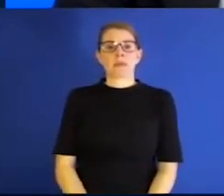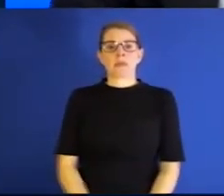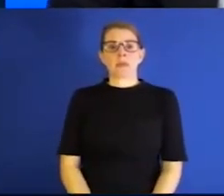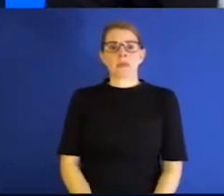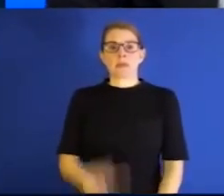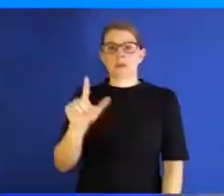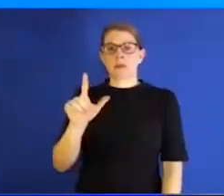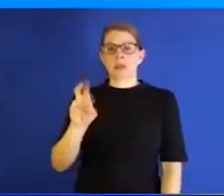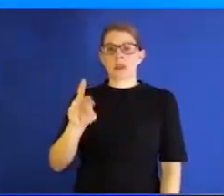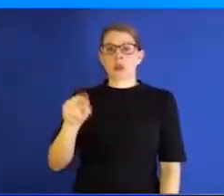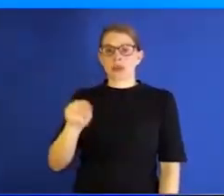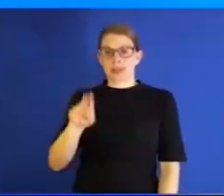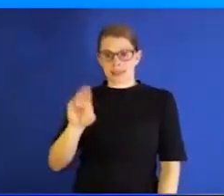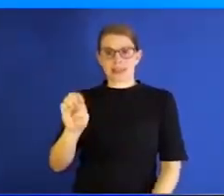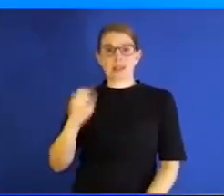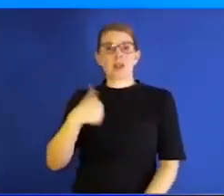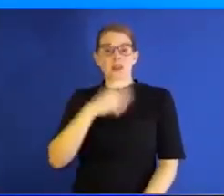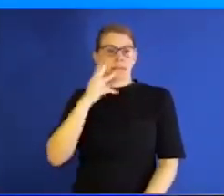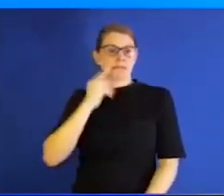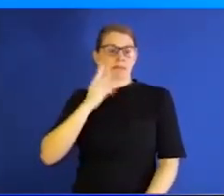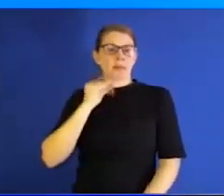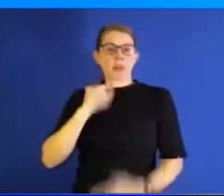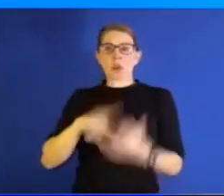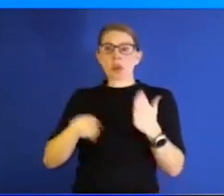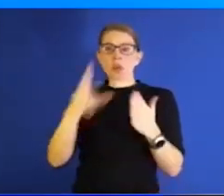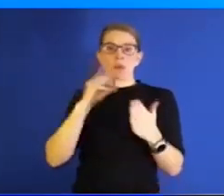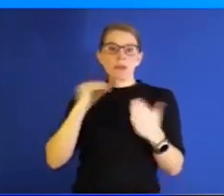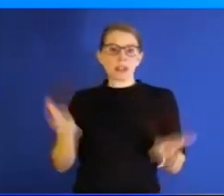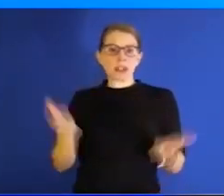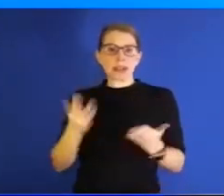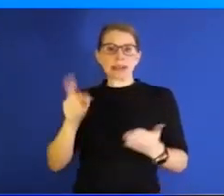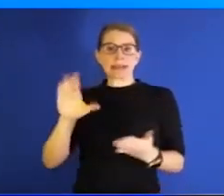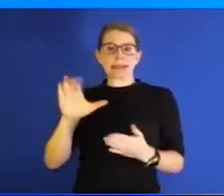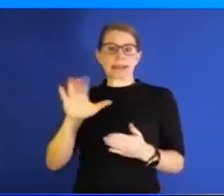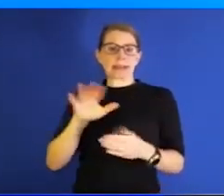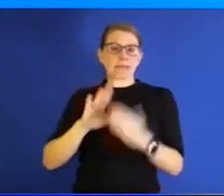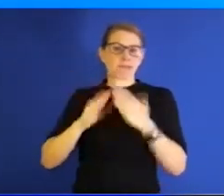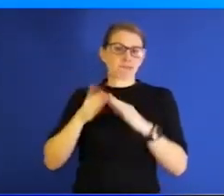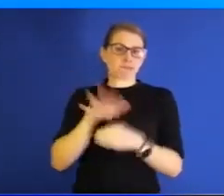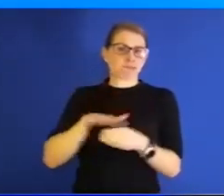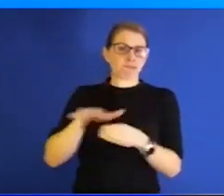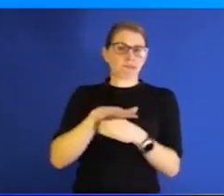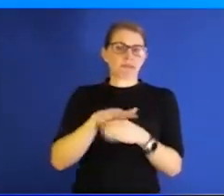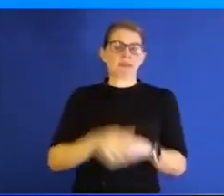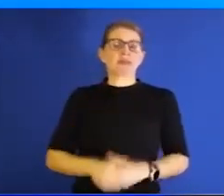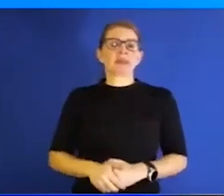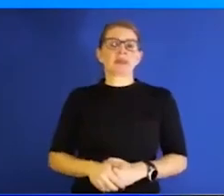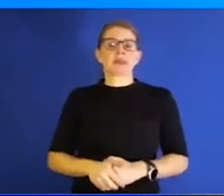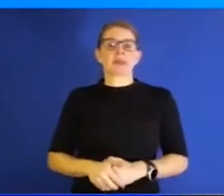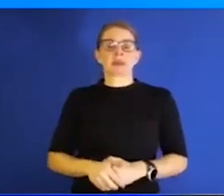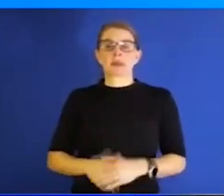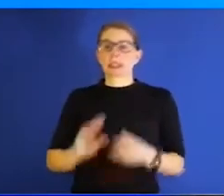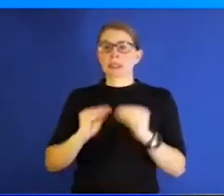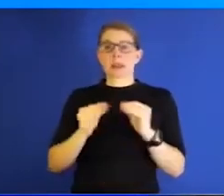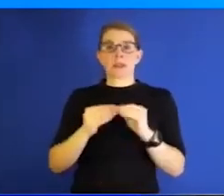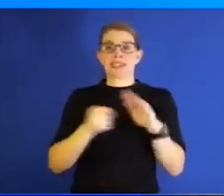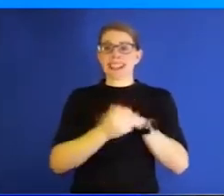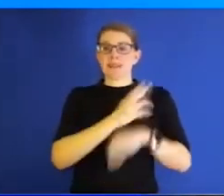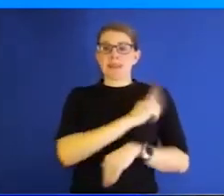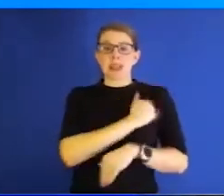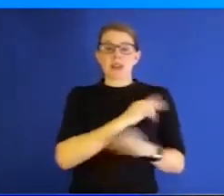we experienced what you experienced here in the Kansas City metro, which was we saw the highest number of inpatients at